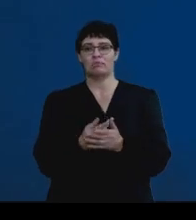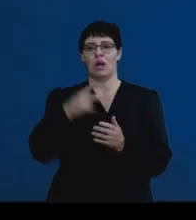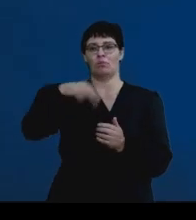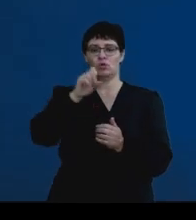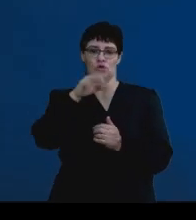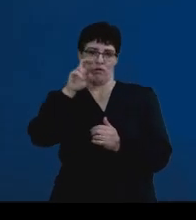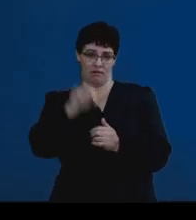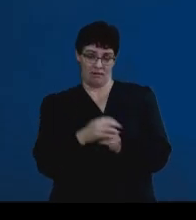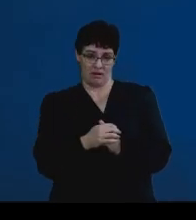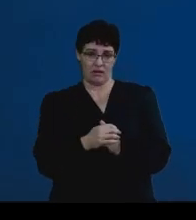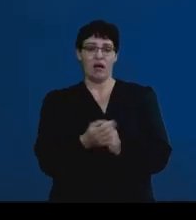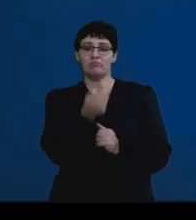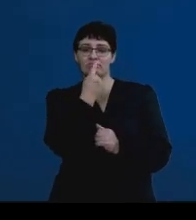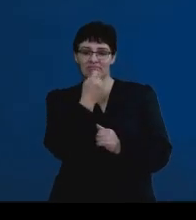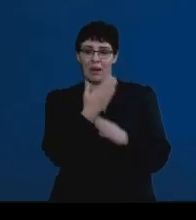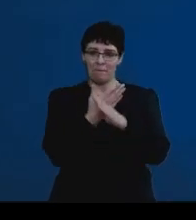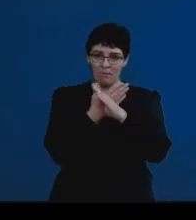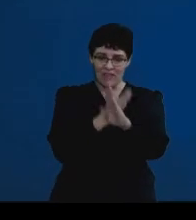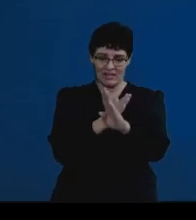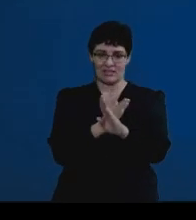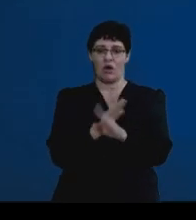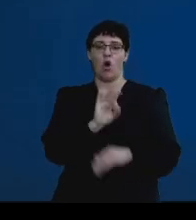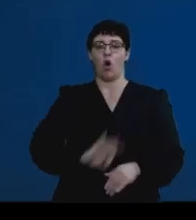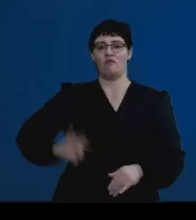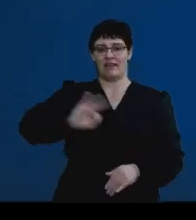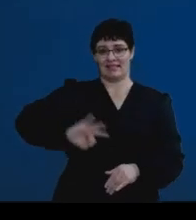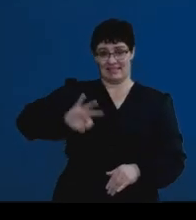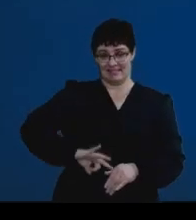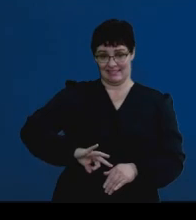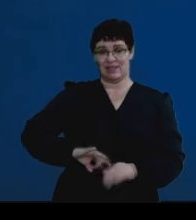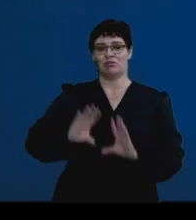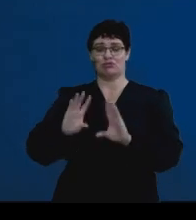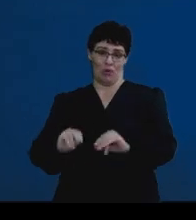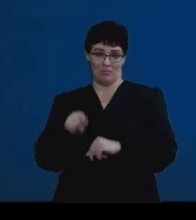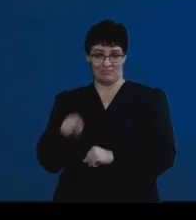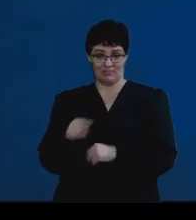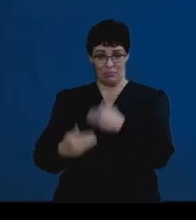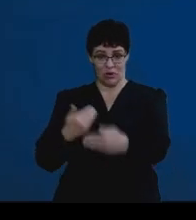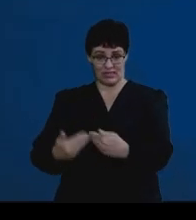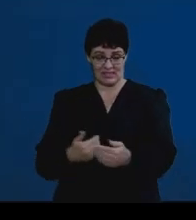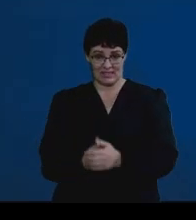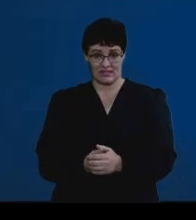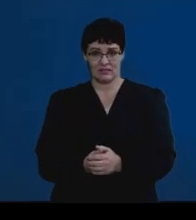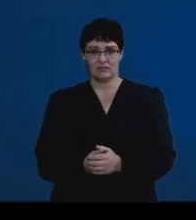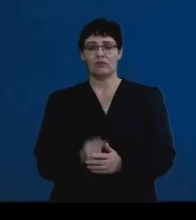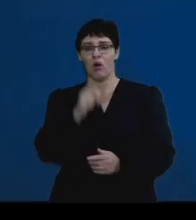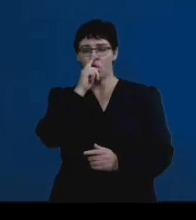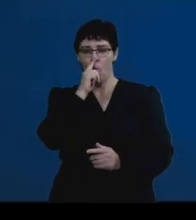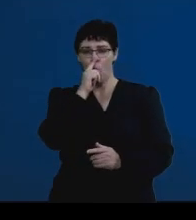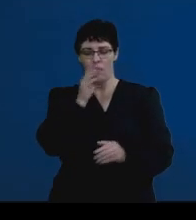contraceptive pill works on preventing the process of ovulation. So, if I go back to the ovary,